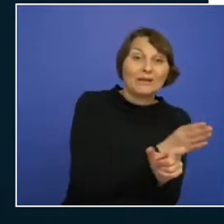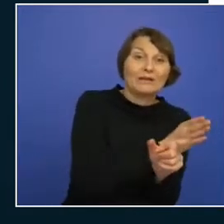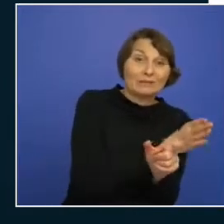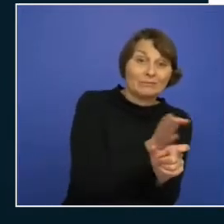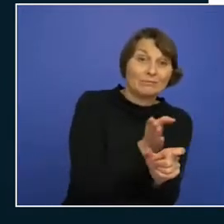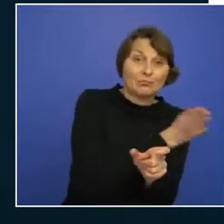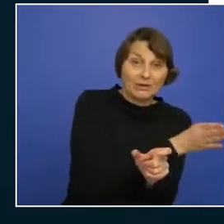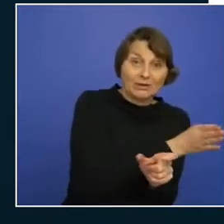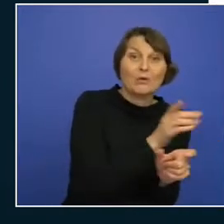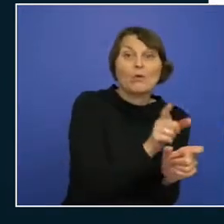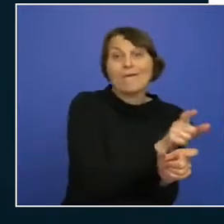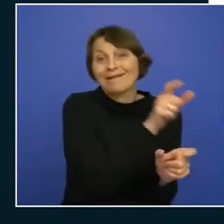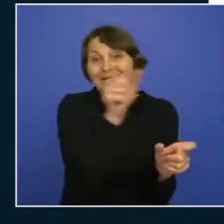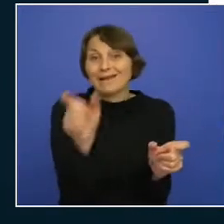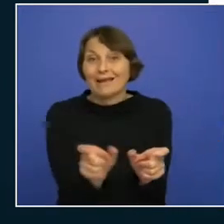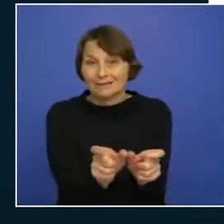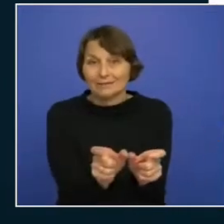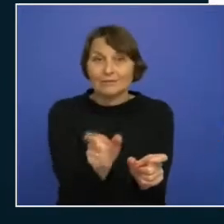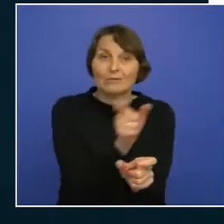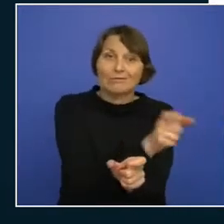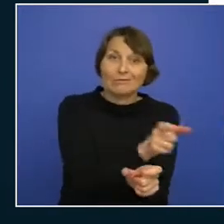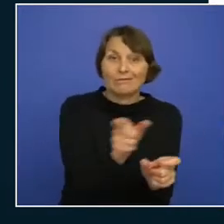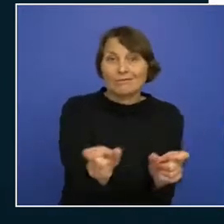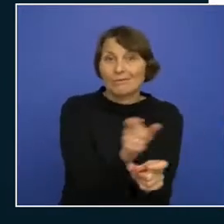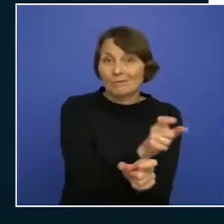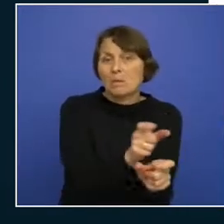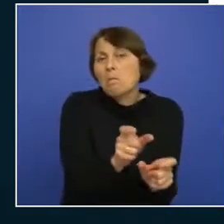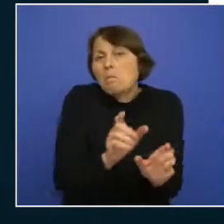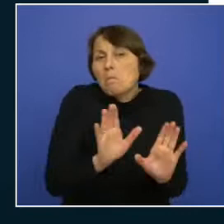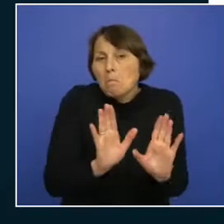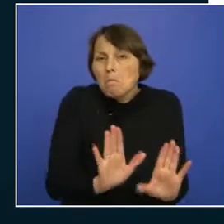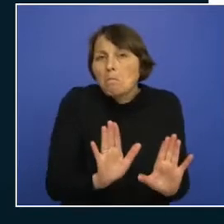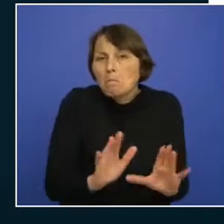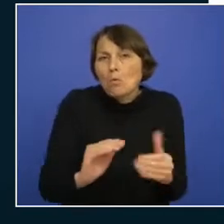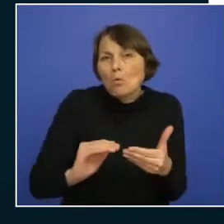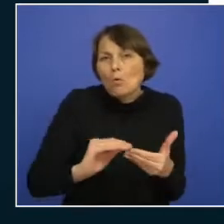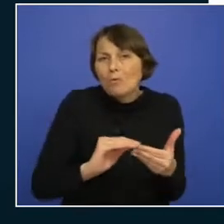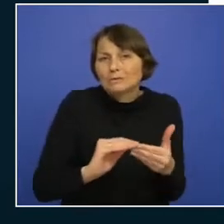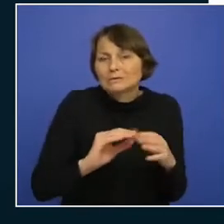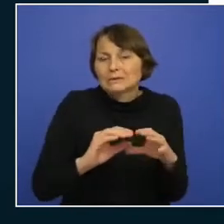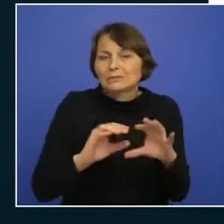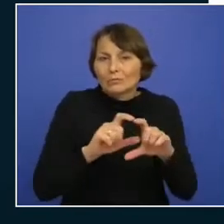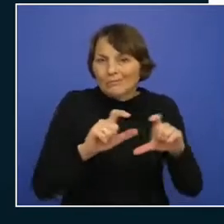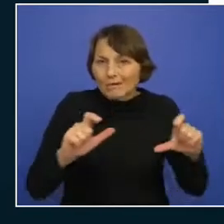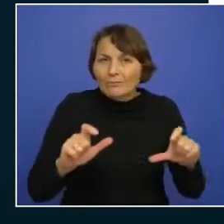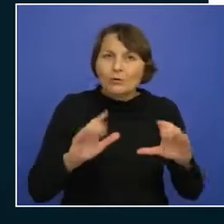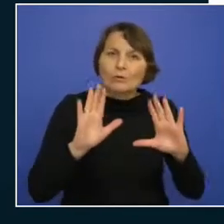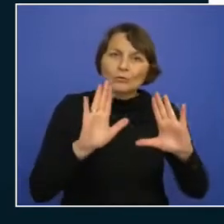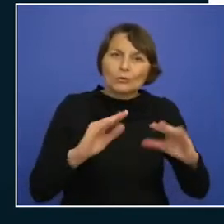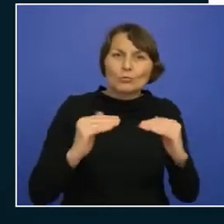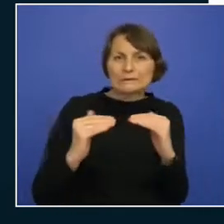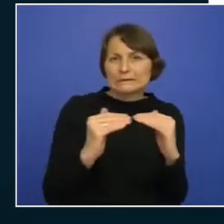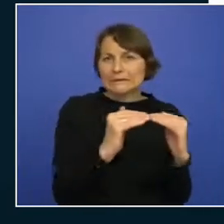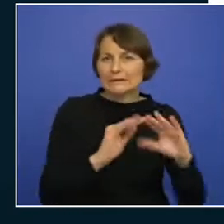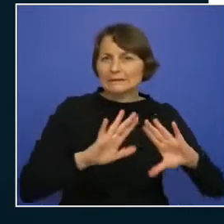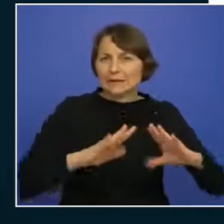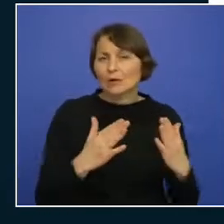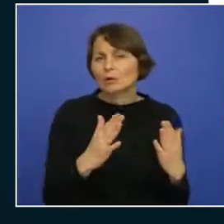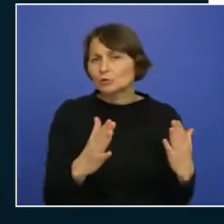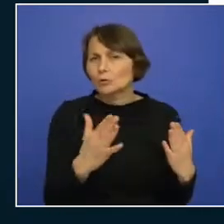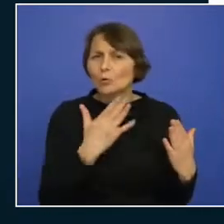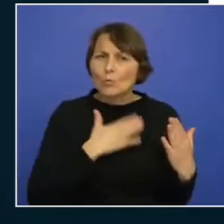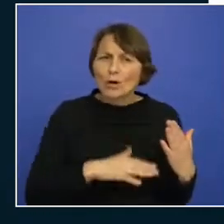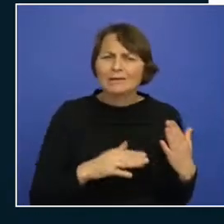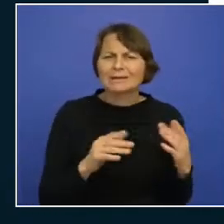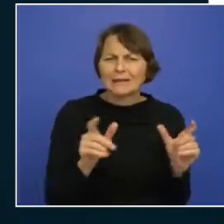or suffix is at the end depends on your organizational standards or what you prefer and it has to do with sorting and